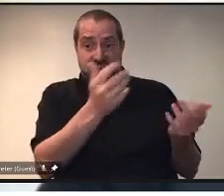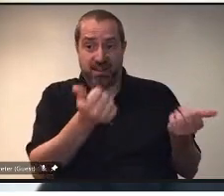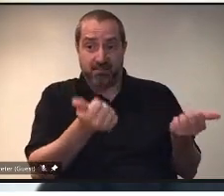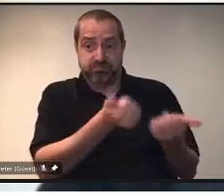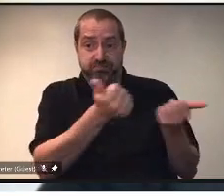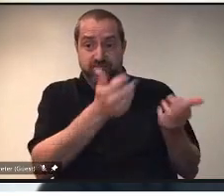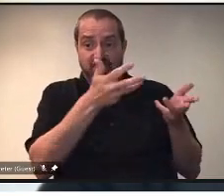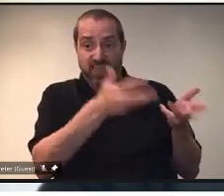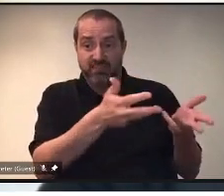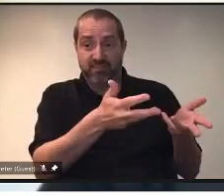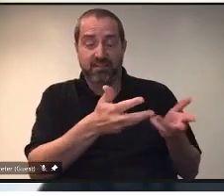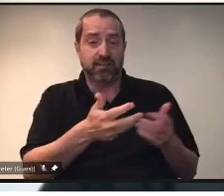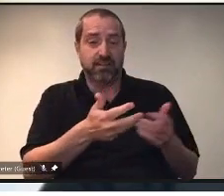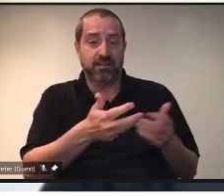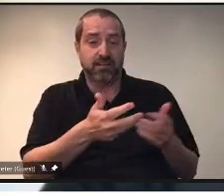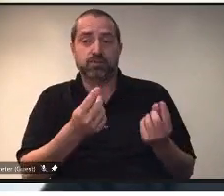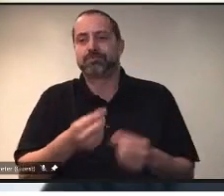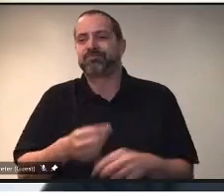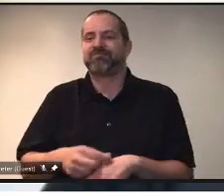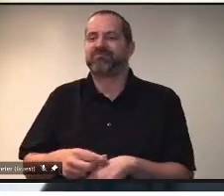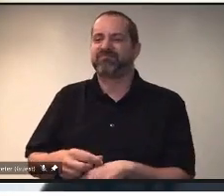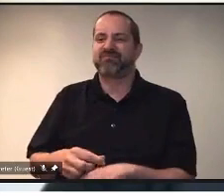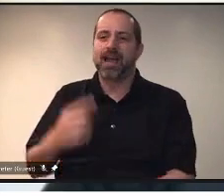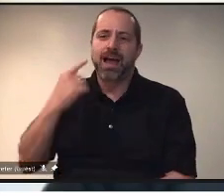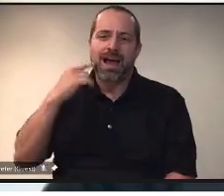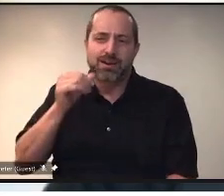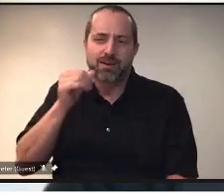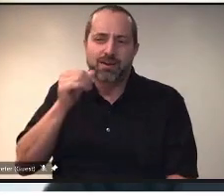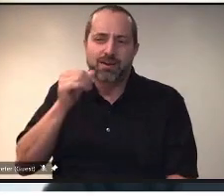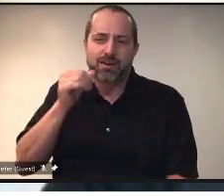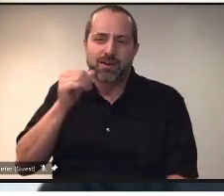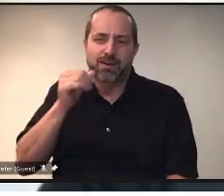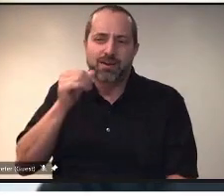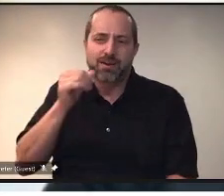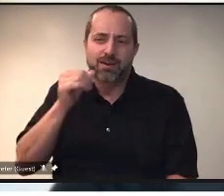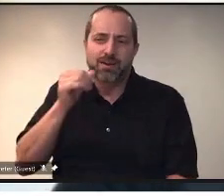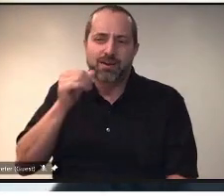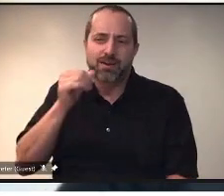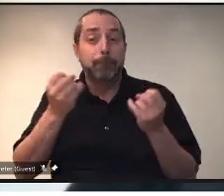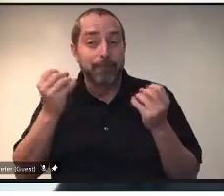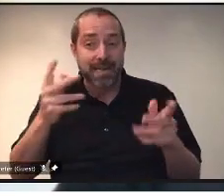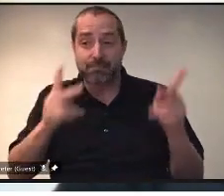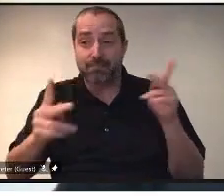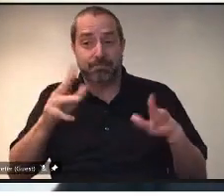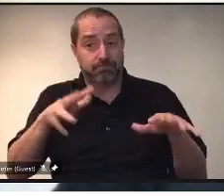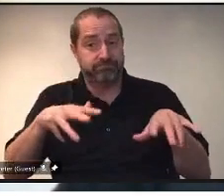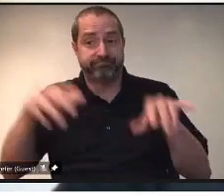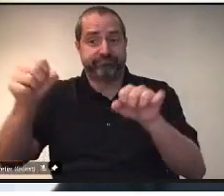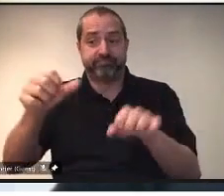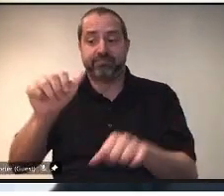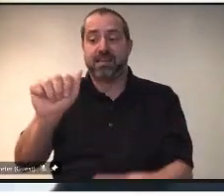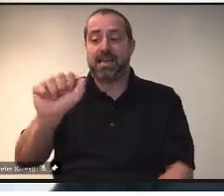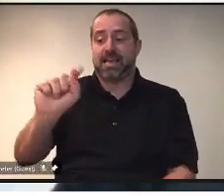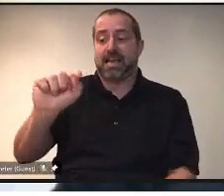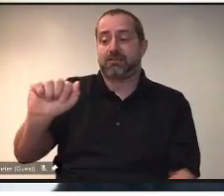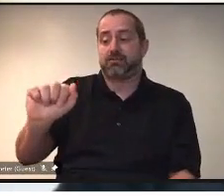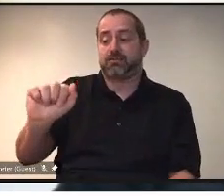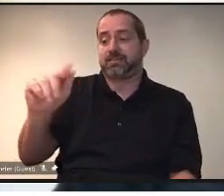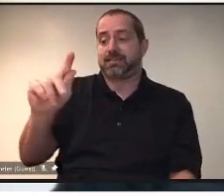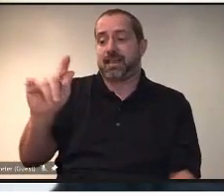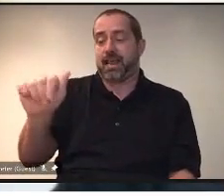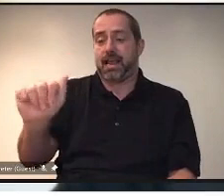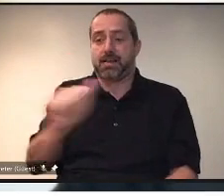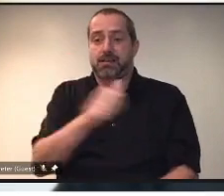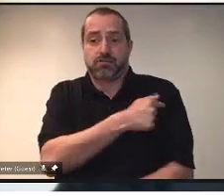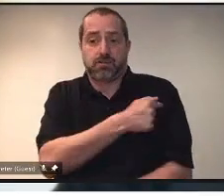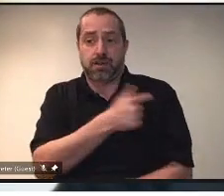right now. I'll get Scott to give the exact numbers. We've actually had pretty good uptake on AstraZeneca. You have to remember when we put AstraZeneca in the original 15,000,